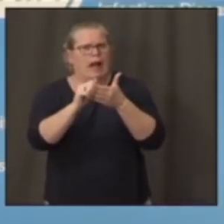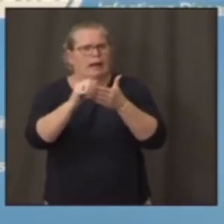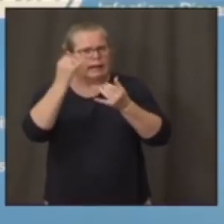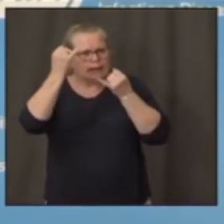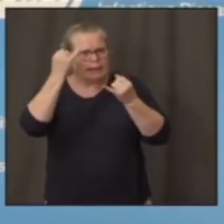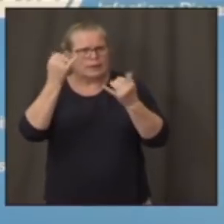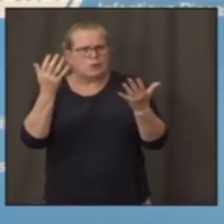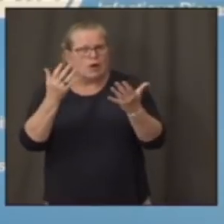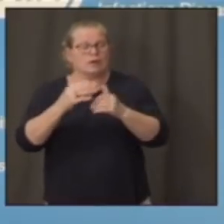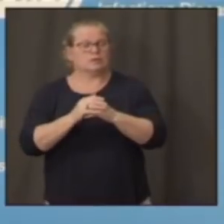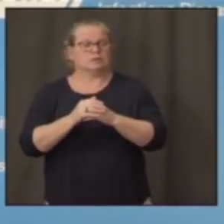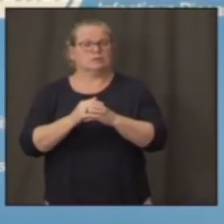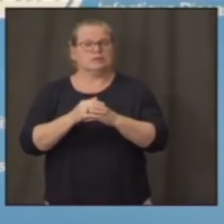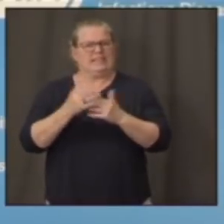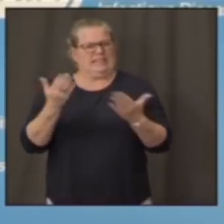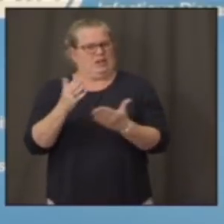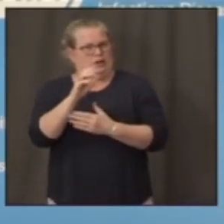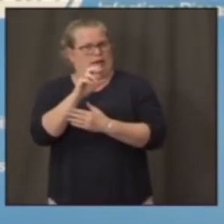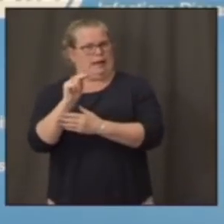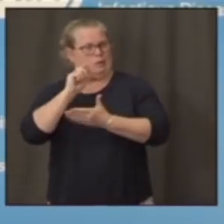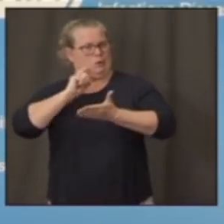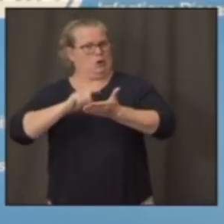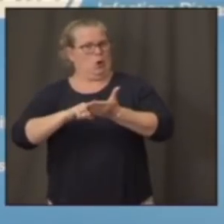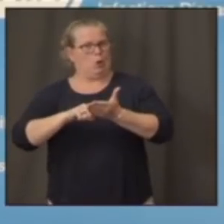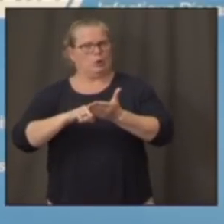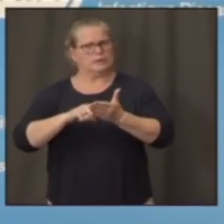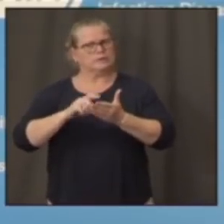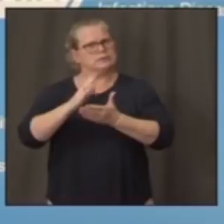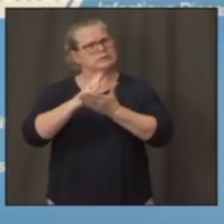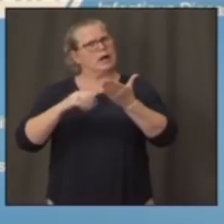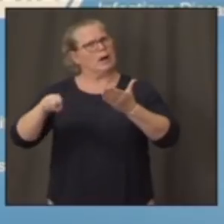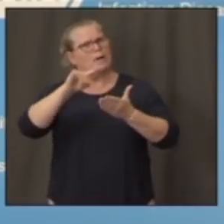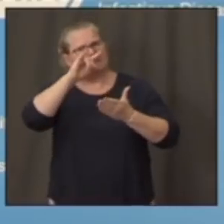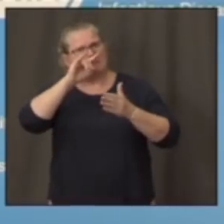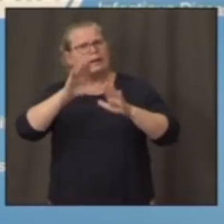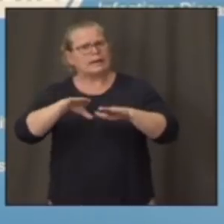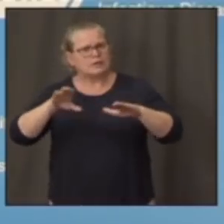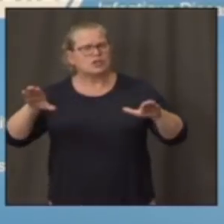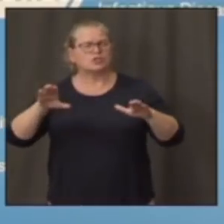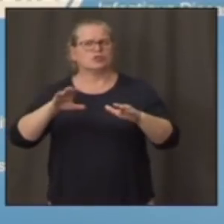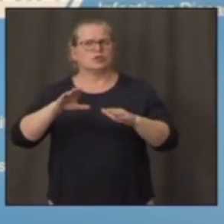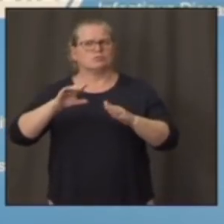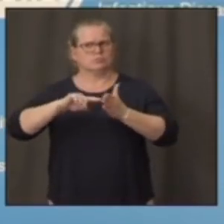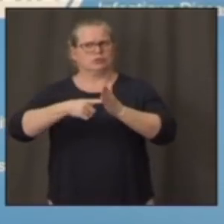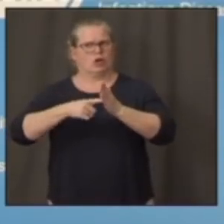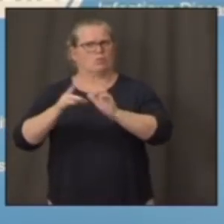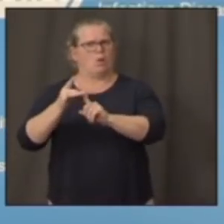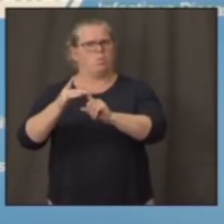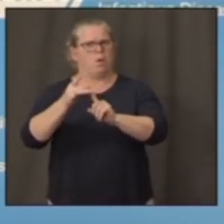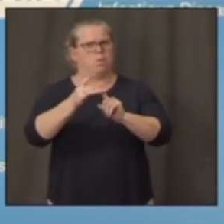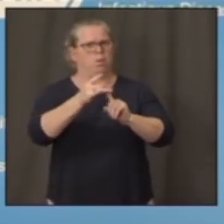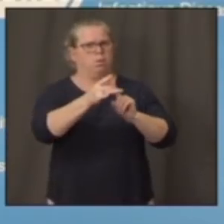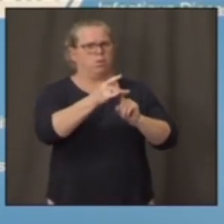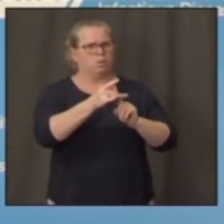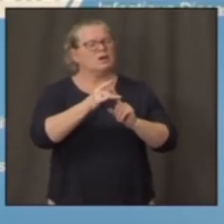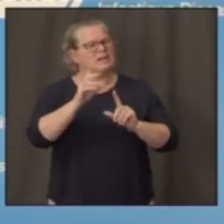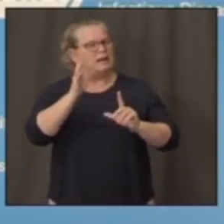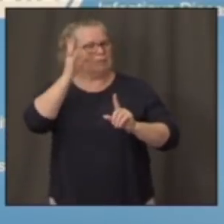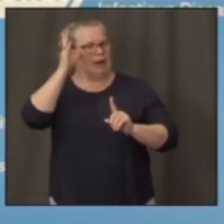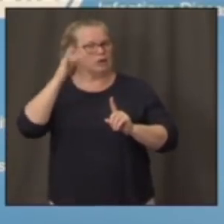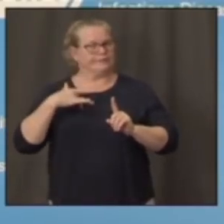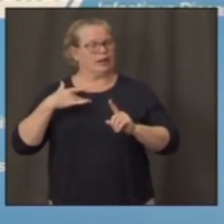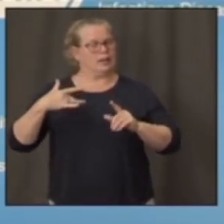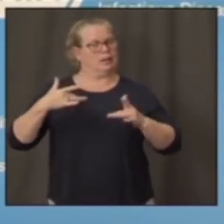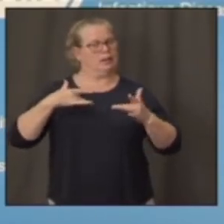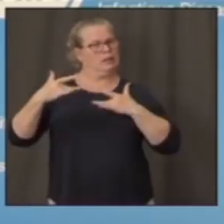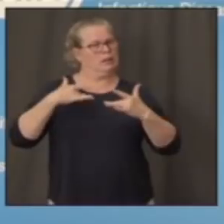getting infected at a higher rate, and that's shaking their confidence when they're asked to go back in less than a month. Do you foresee schools